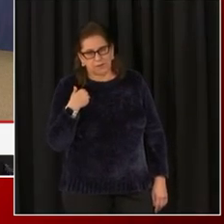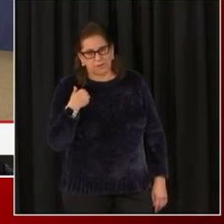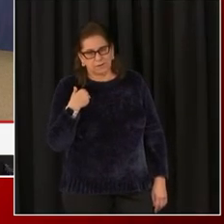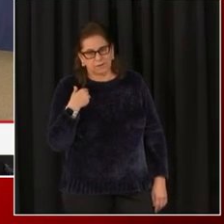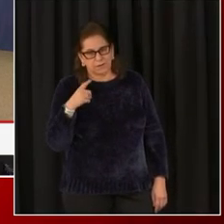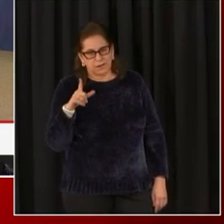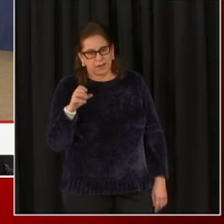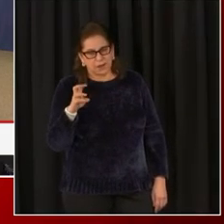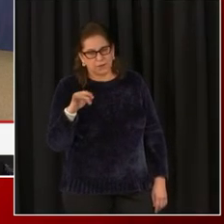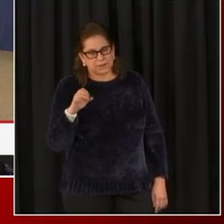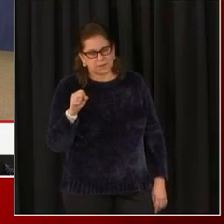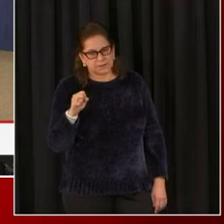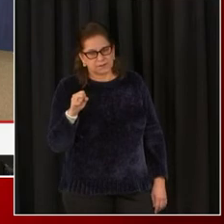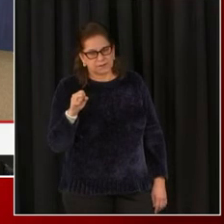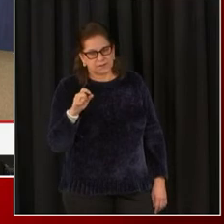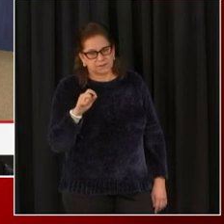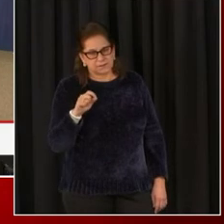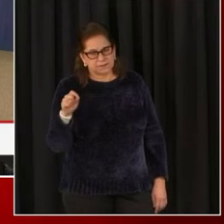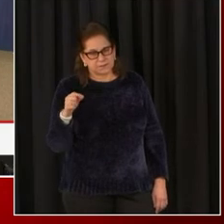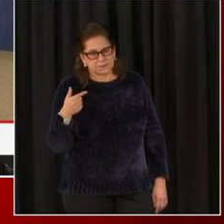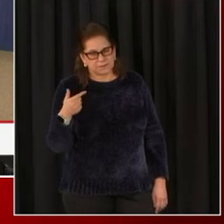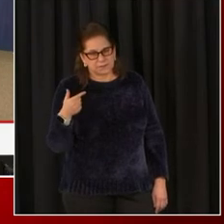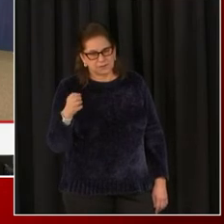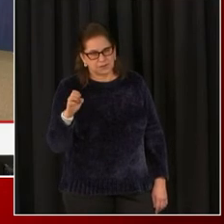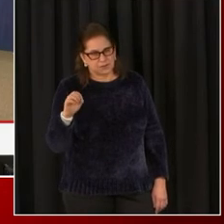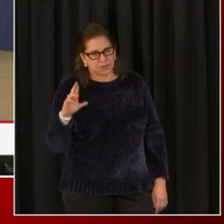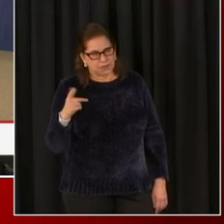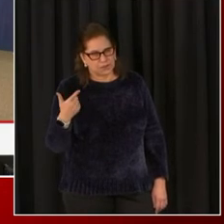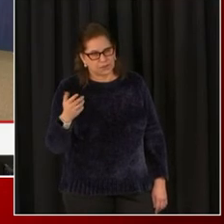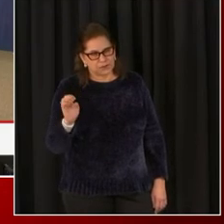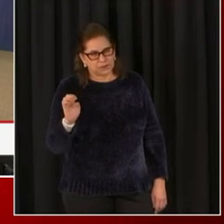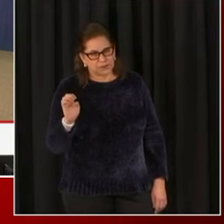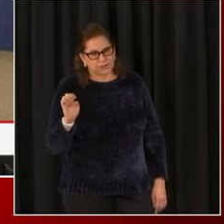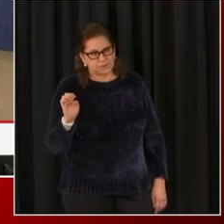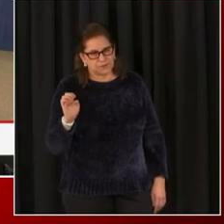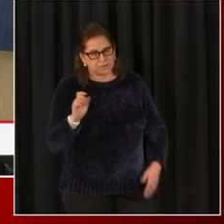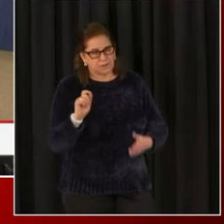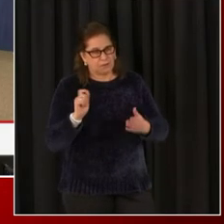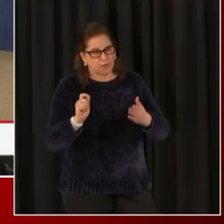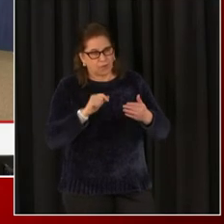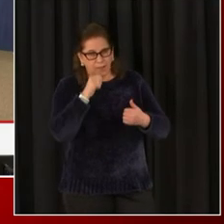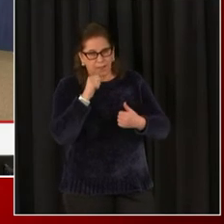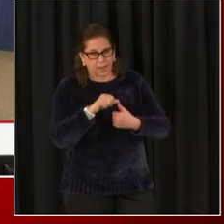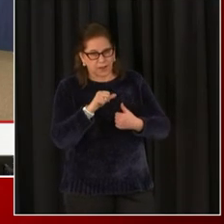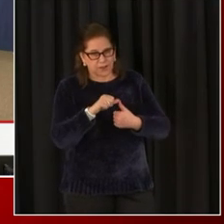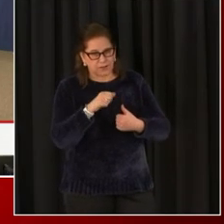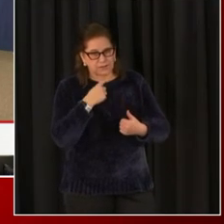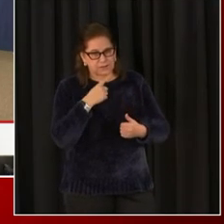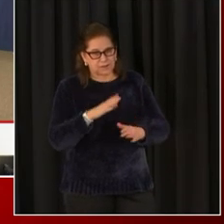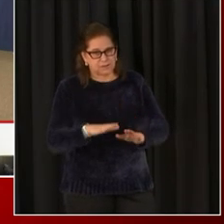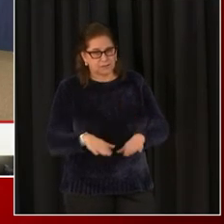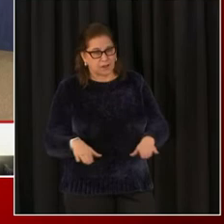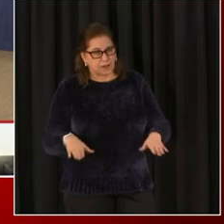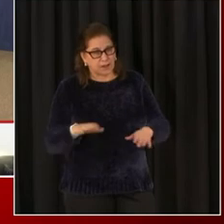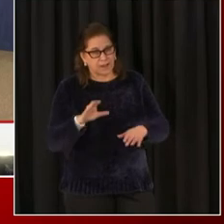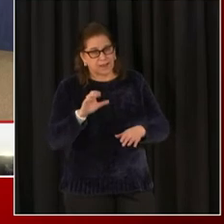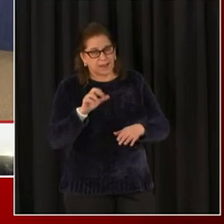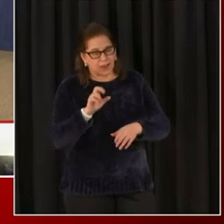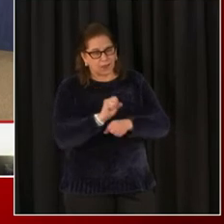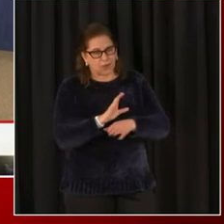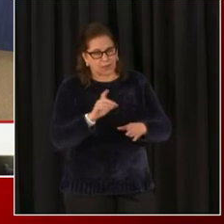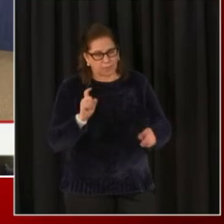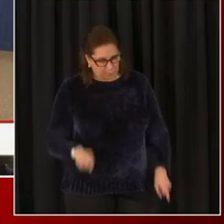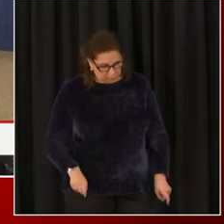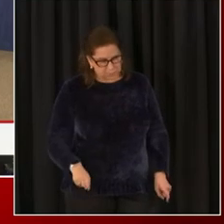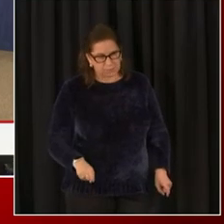uh, wrote a letter to your office, mayor Bowser, uh, asserting that childcare workers should be included in next week's vaccination rollout alongside teachers